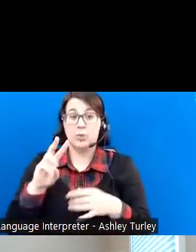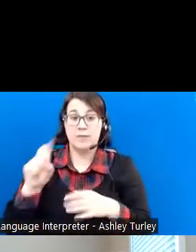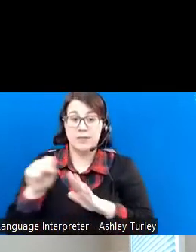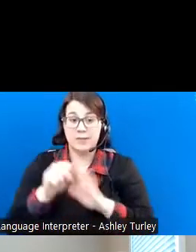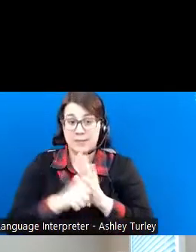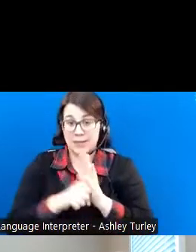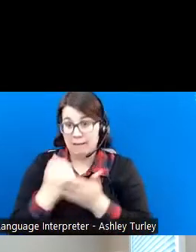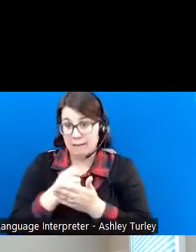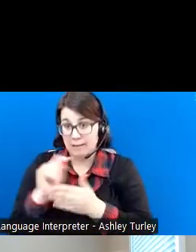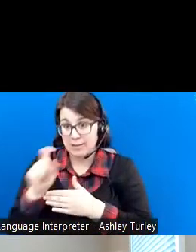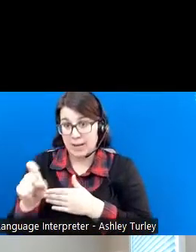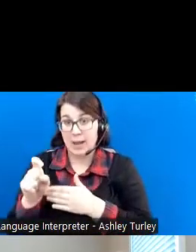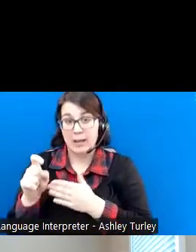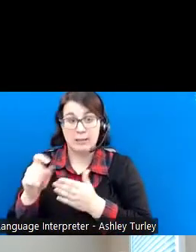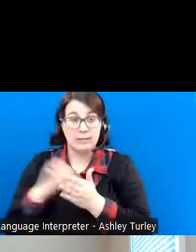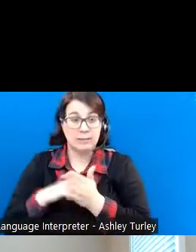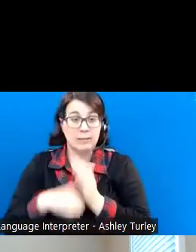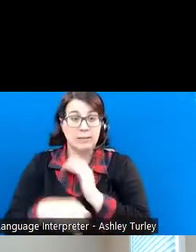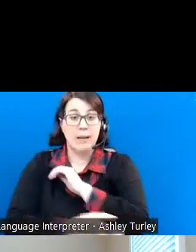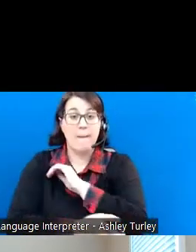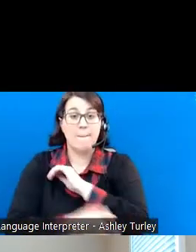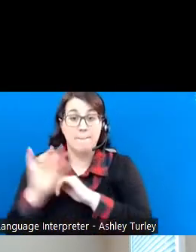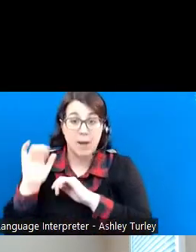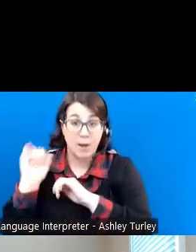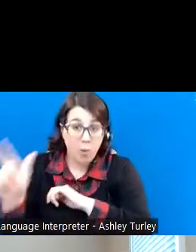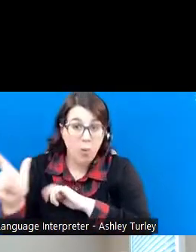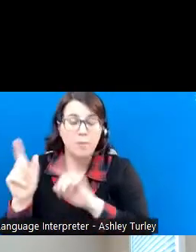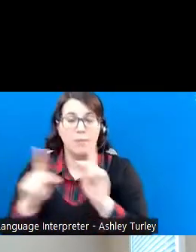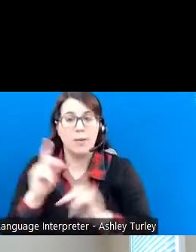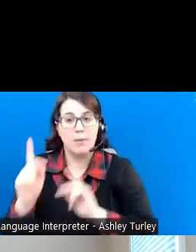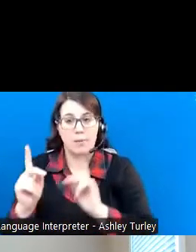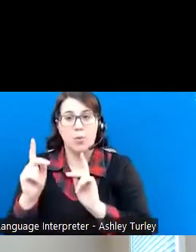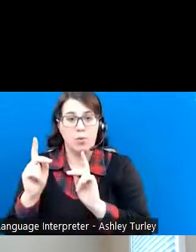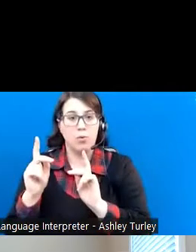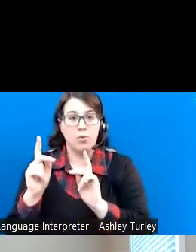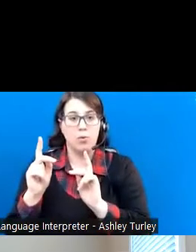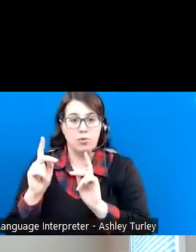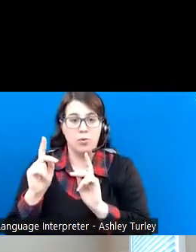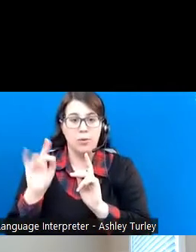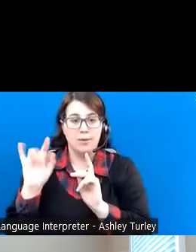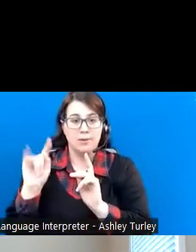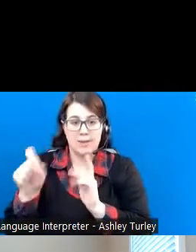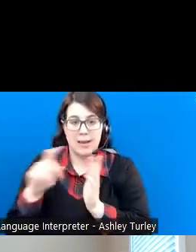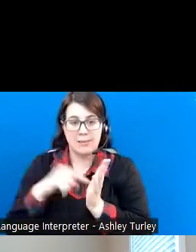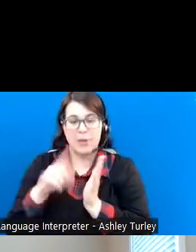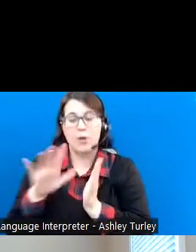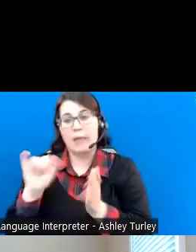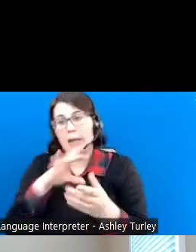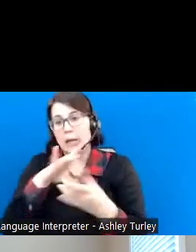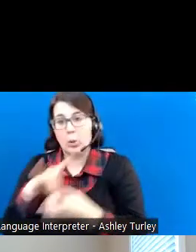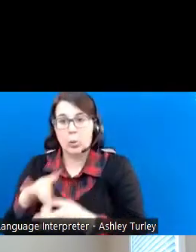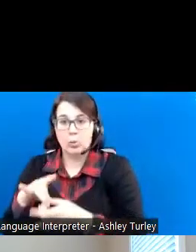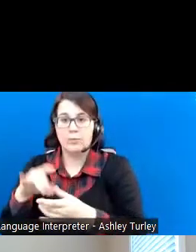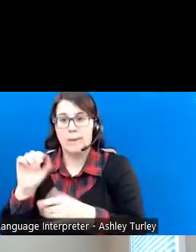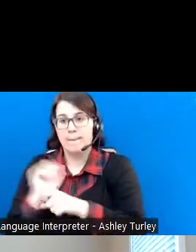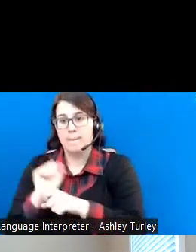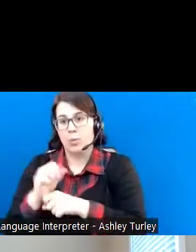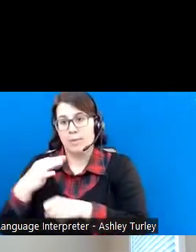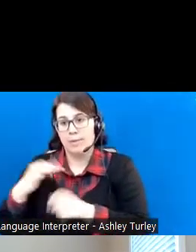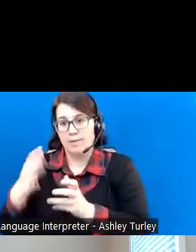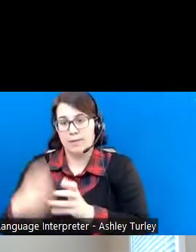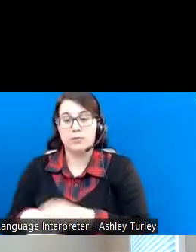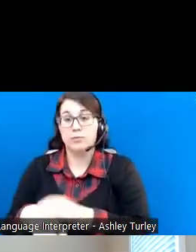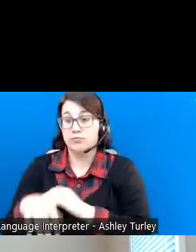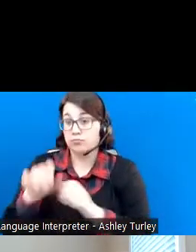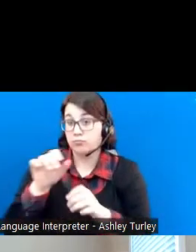made by the West Virginia resident and taxpayer. Of course, this also applies to the employee beneficiary. Employers can make